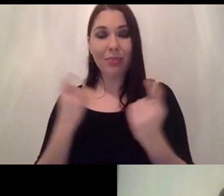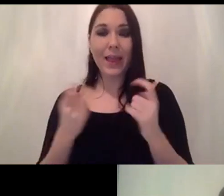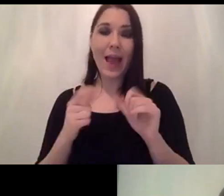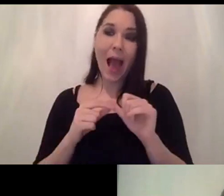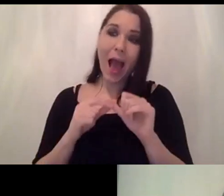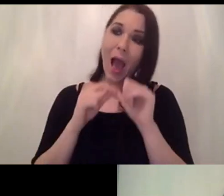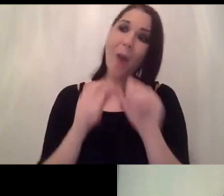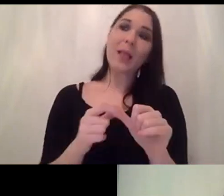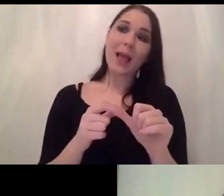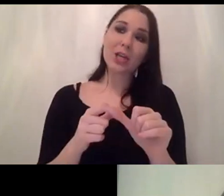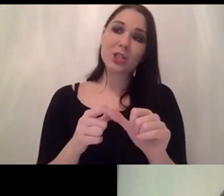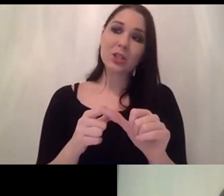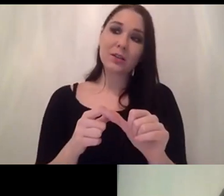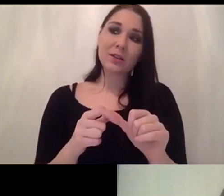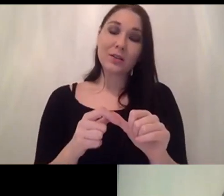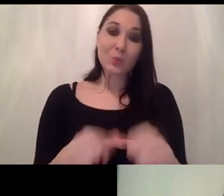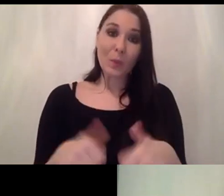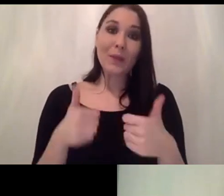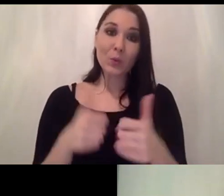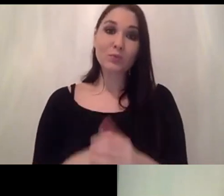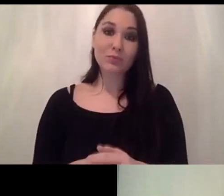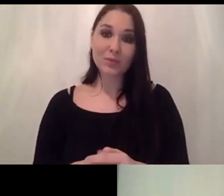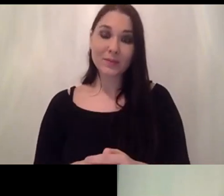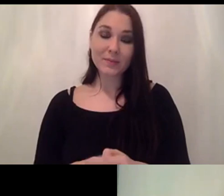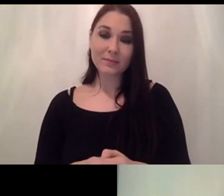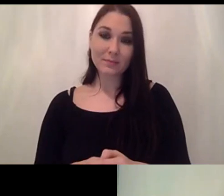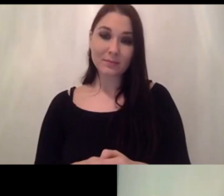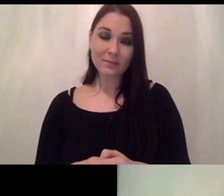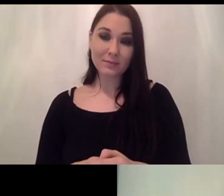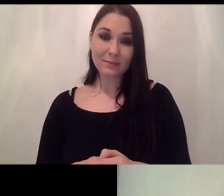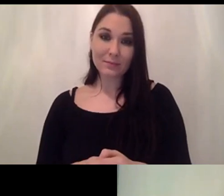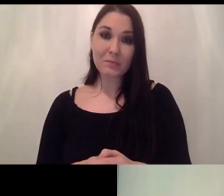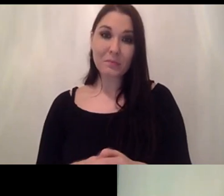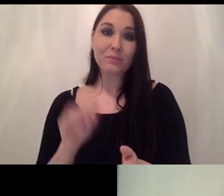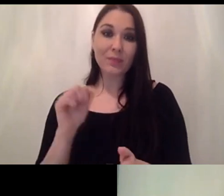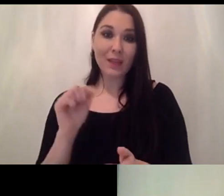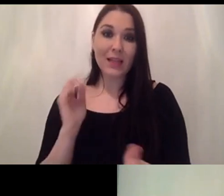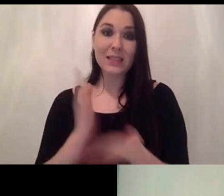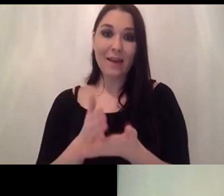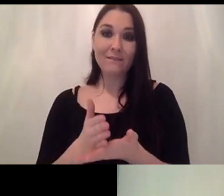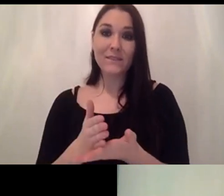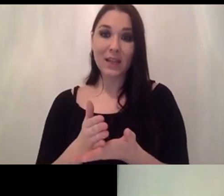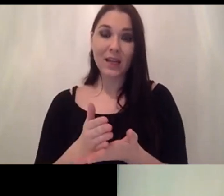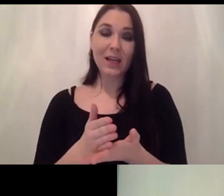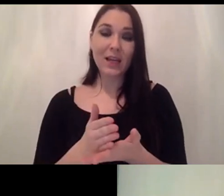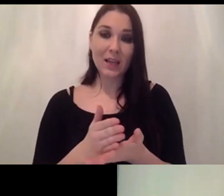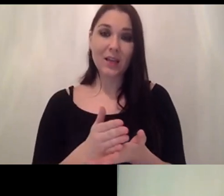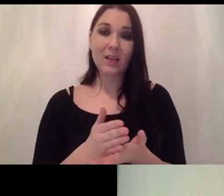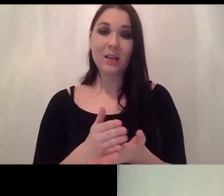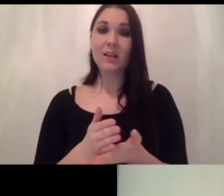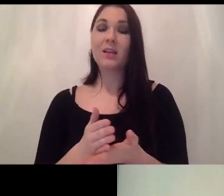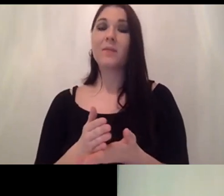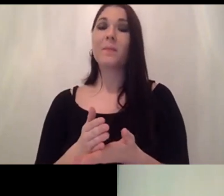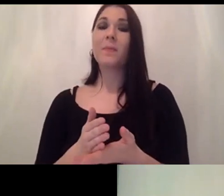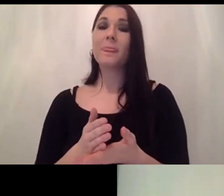would be good would be definitely good and yeah definitely com nets are everywhere you don't